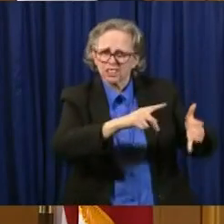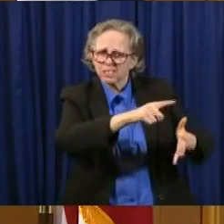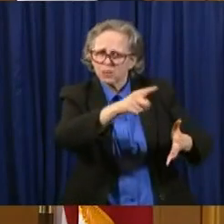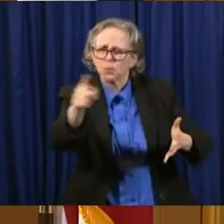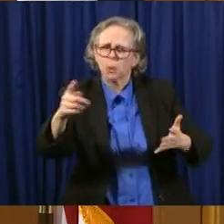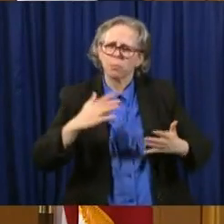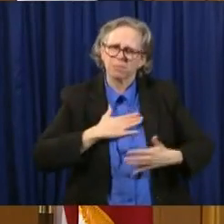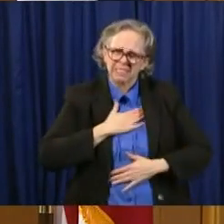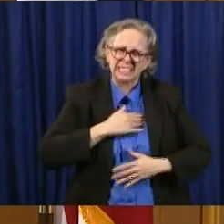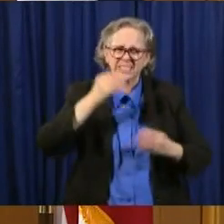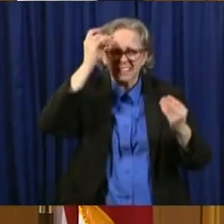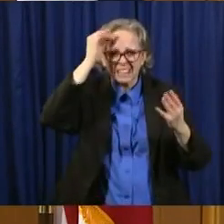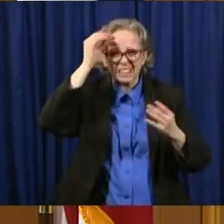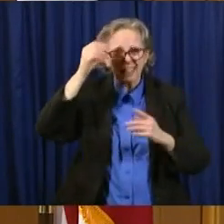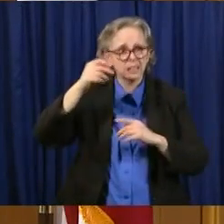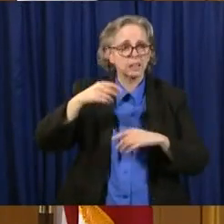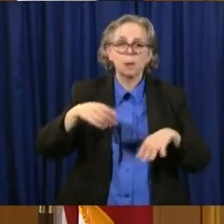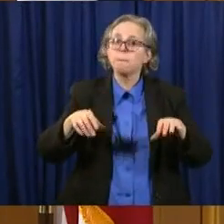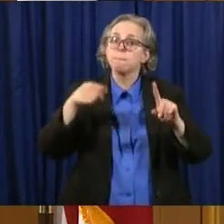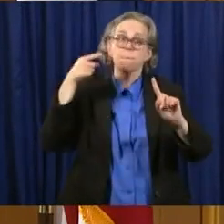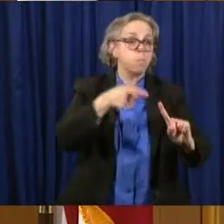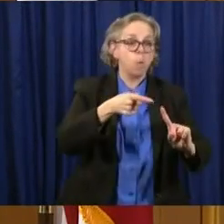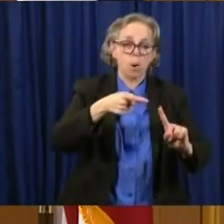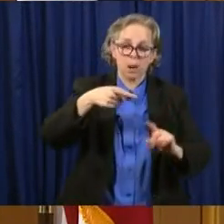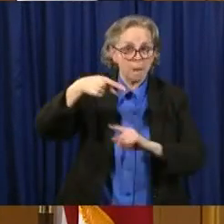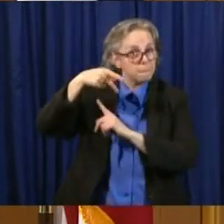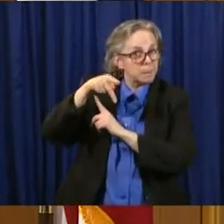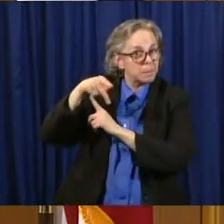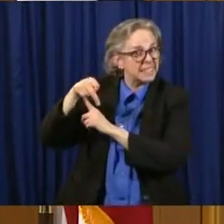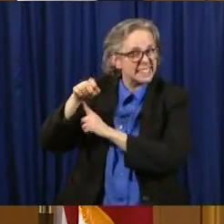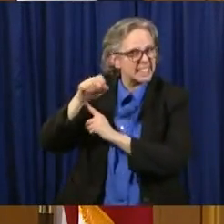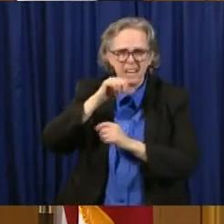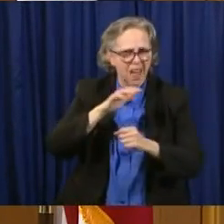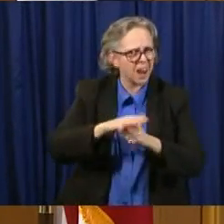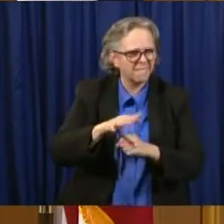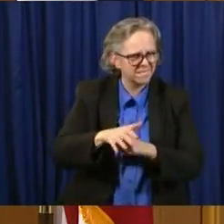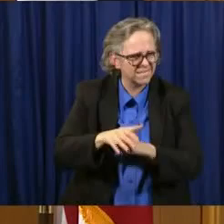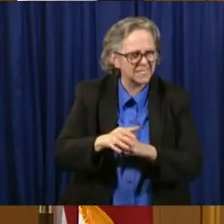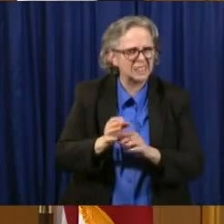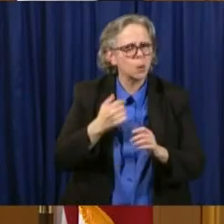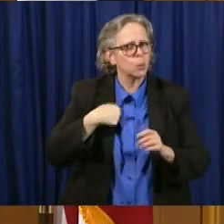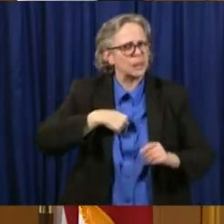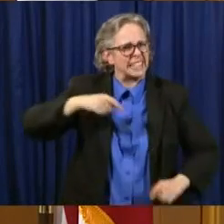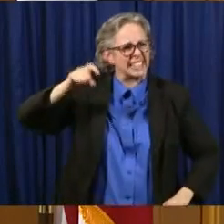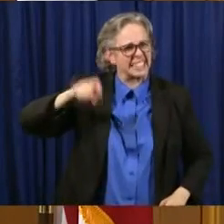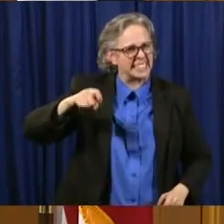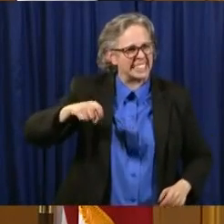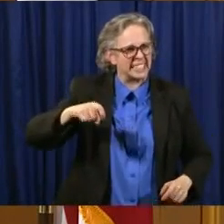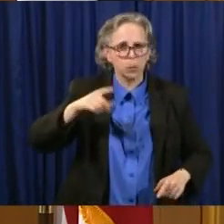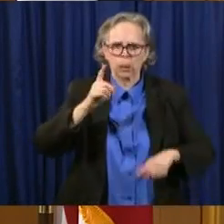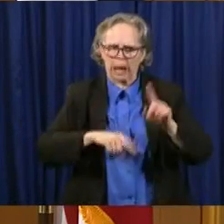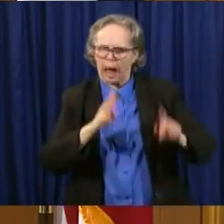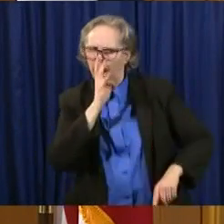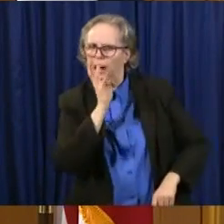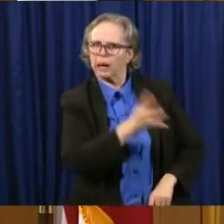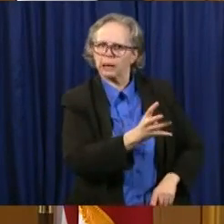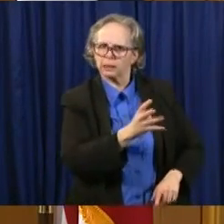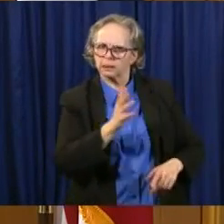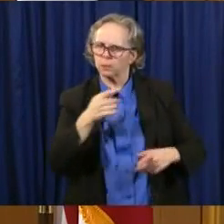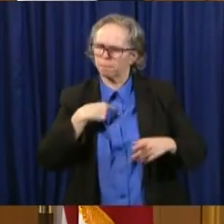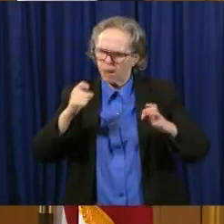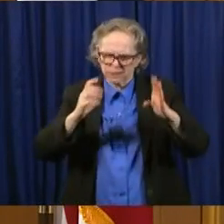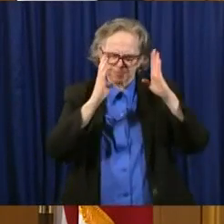challenge because that's not something that we can just blow off. We've got to continue to be, uh, concerned, uh, with that.